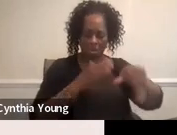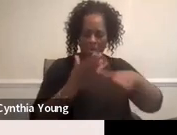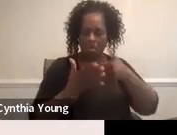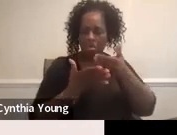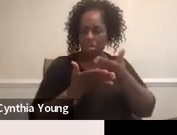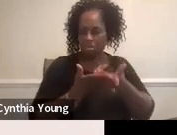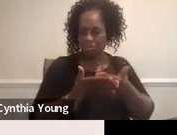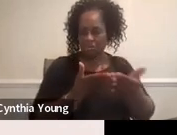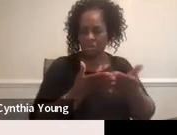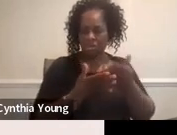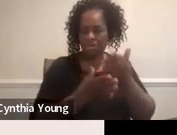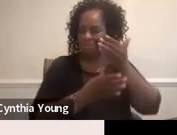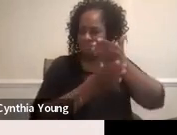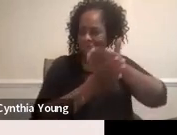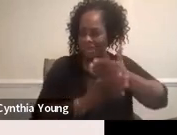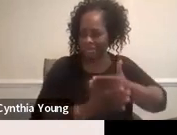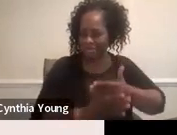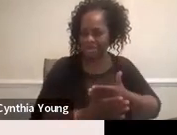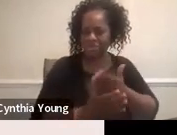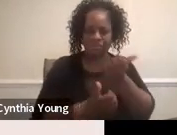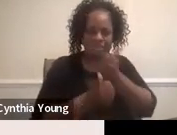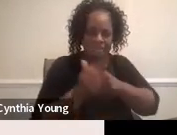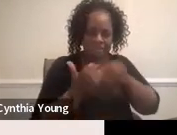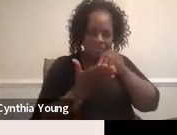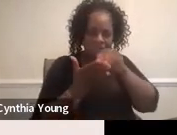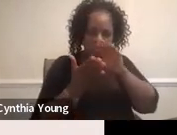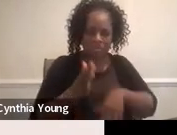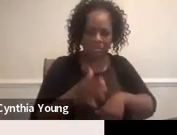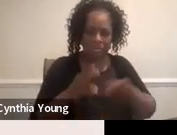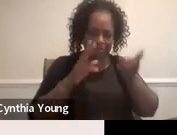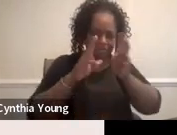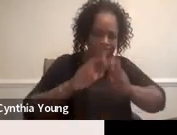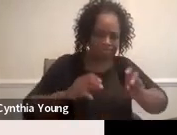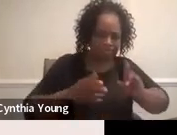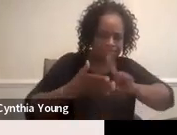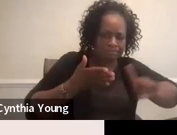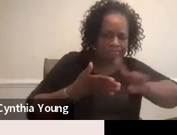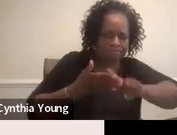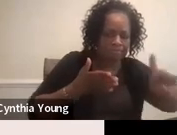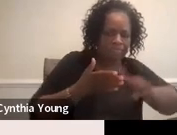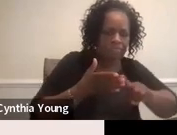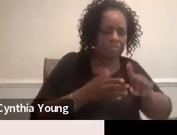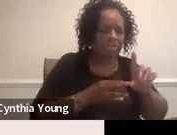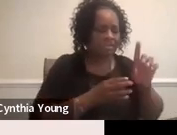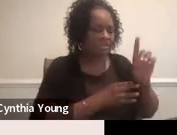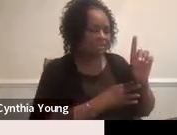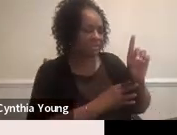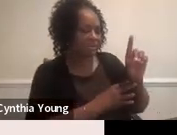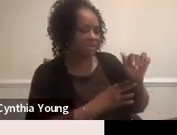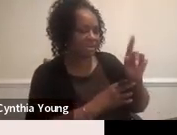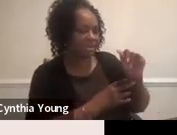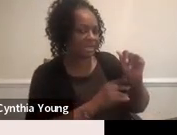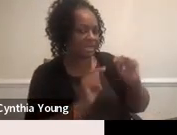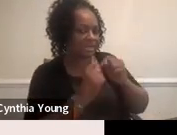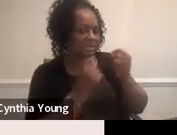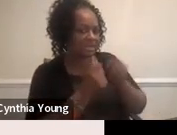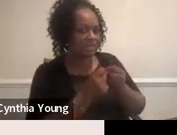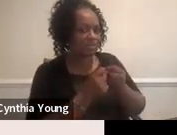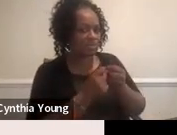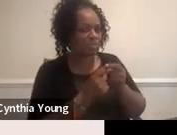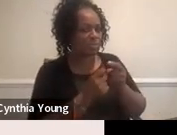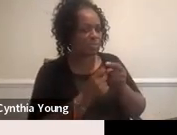files for those students that the data team lets us know we need to look at.